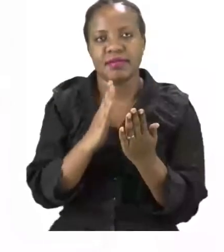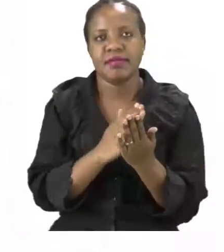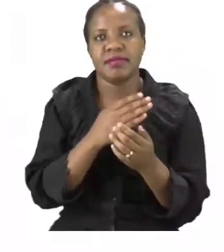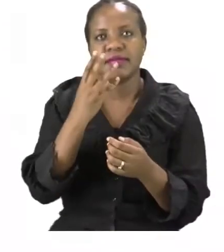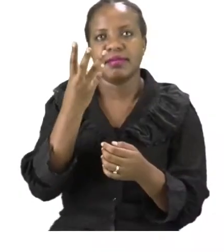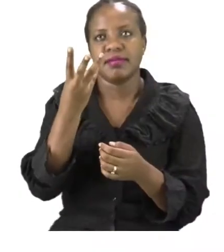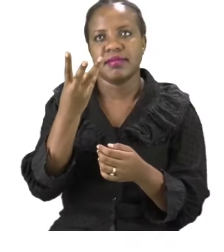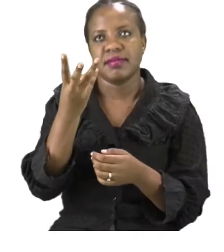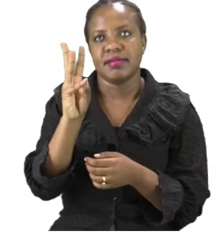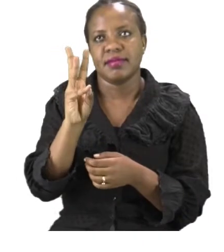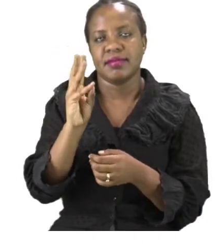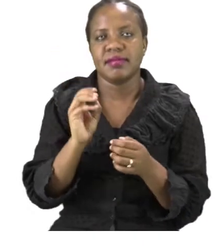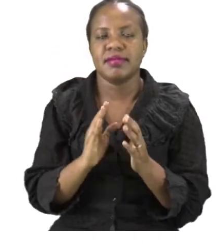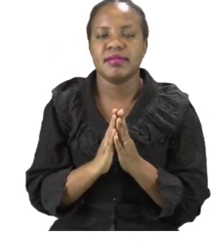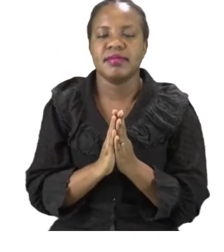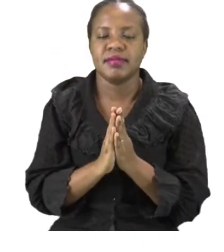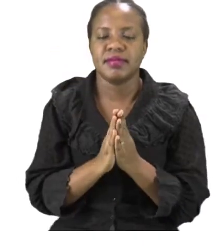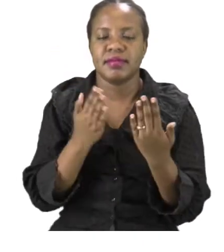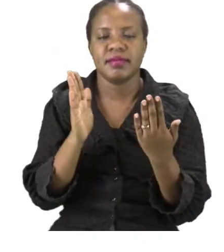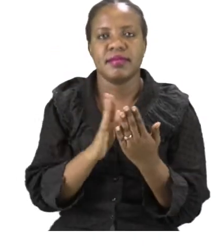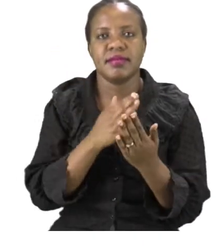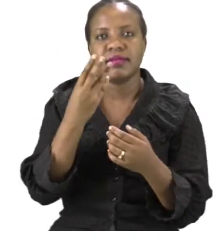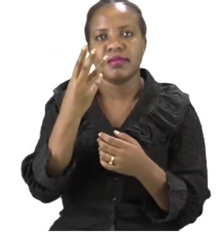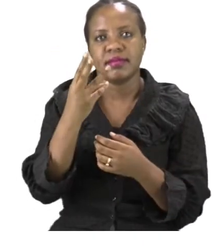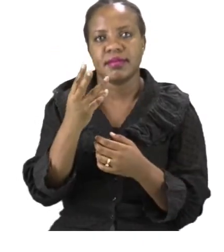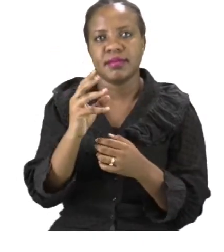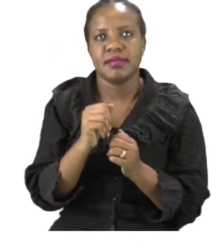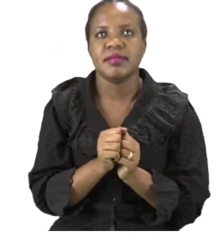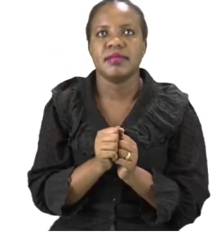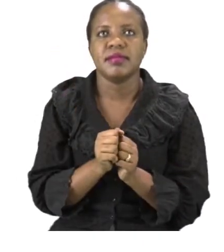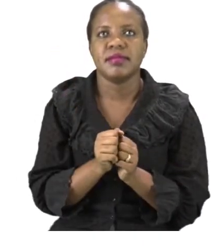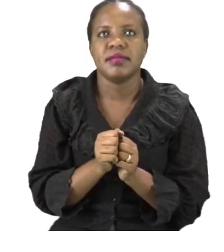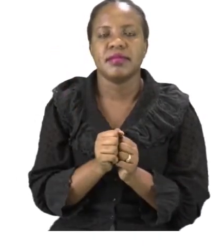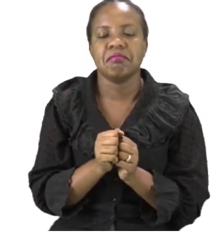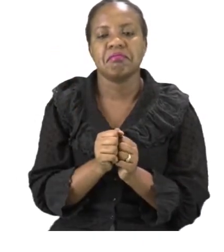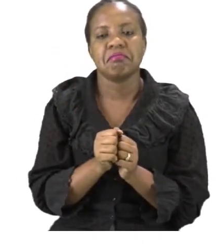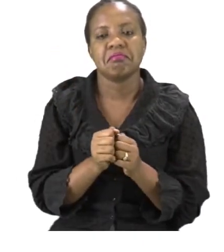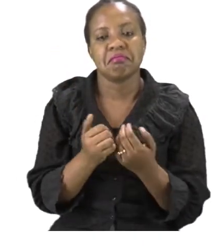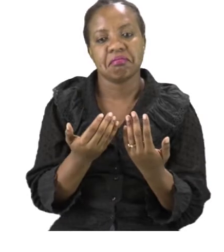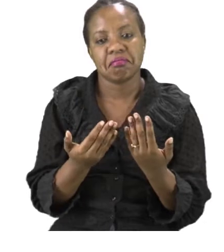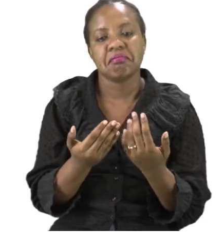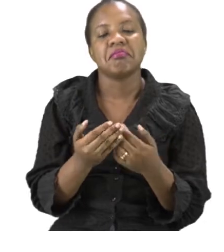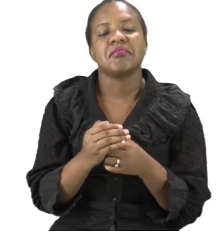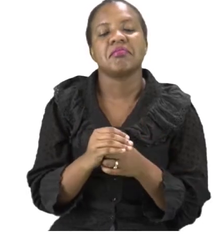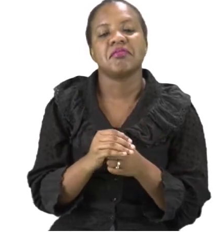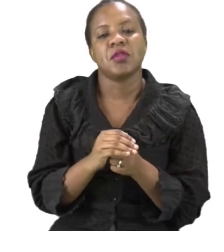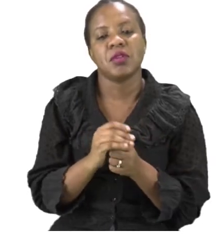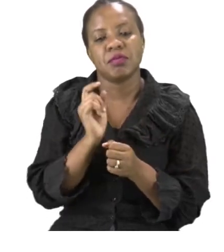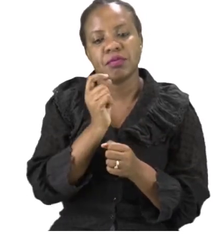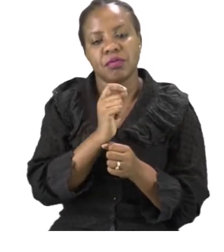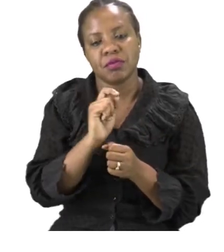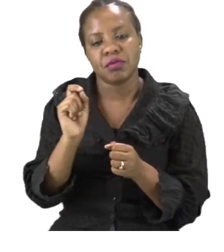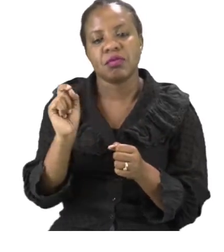On page 6 we are going to be doing some sentence completion. It is going to be our